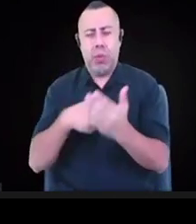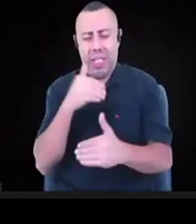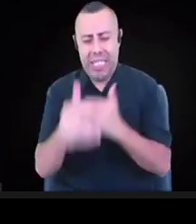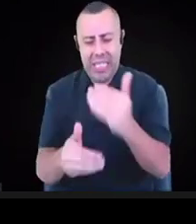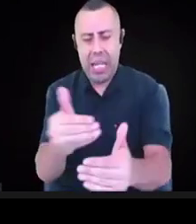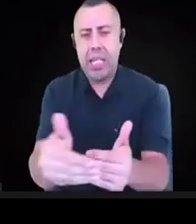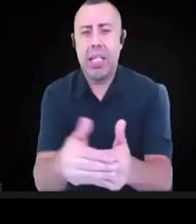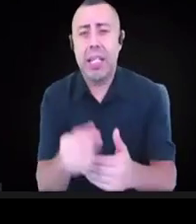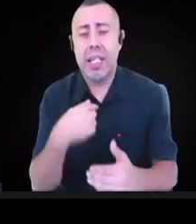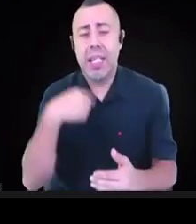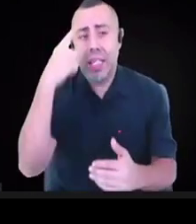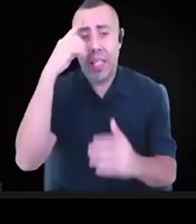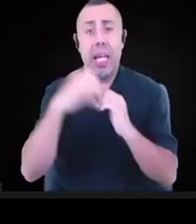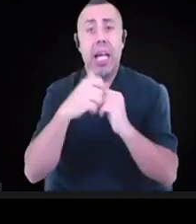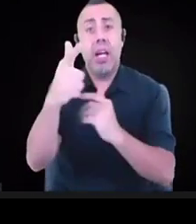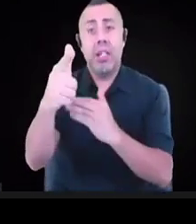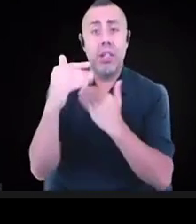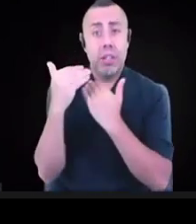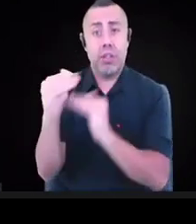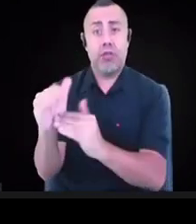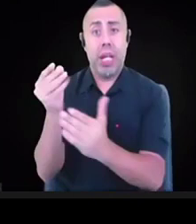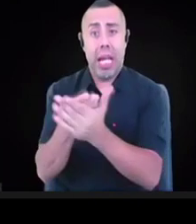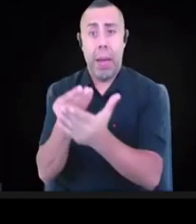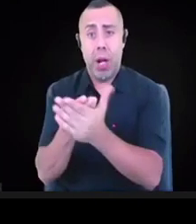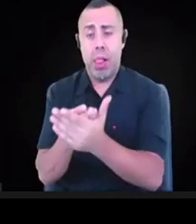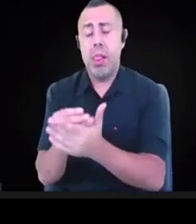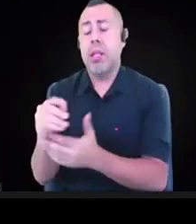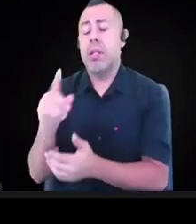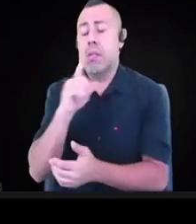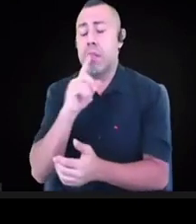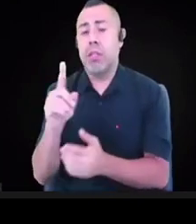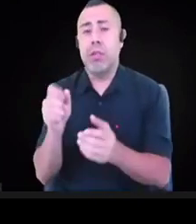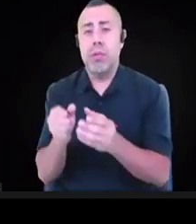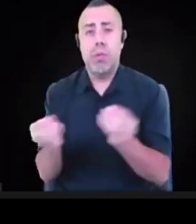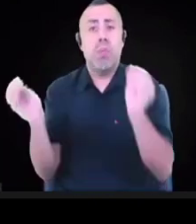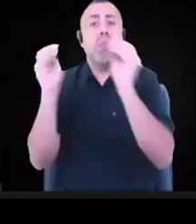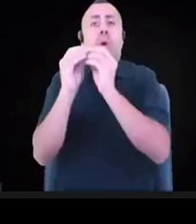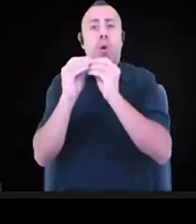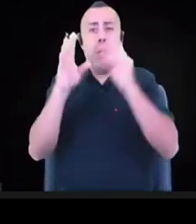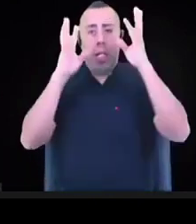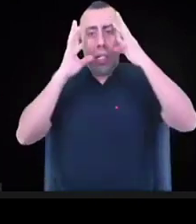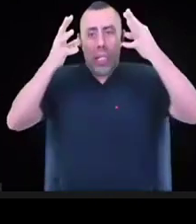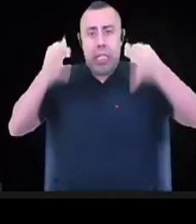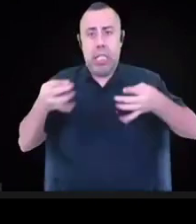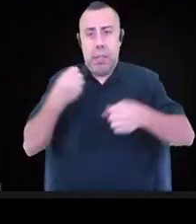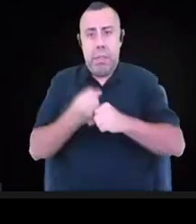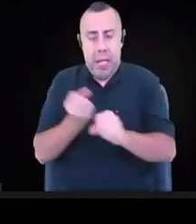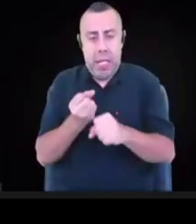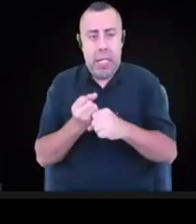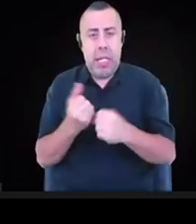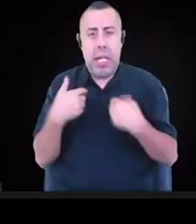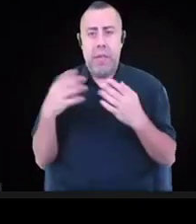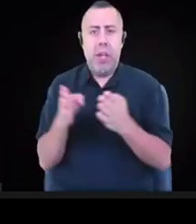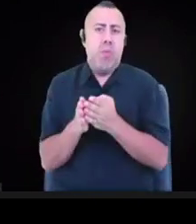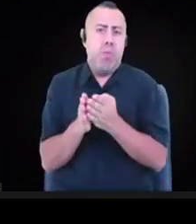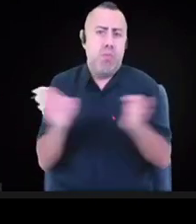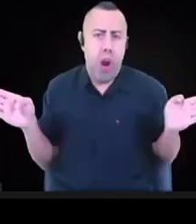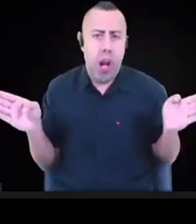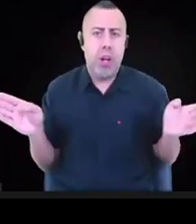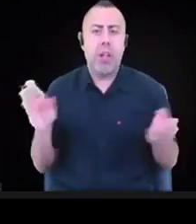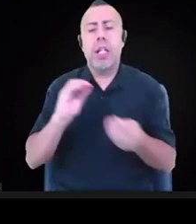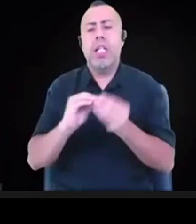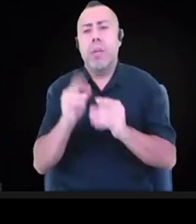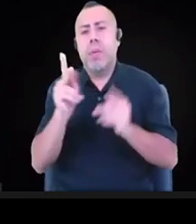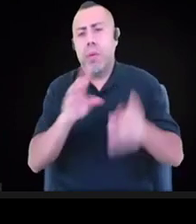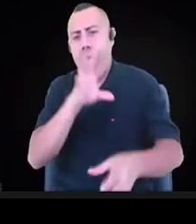expanding decision-making, having broader folks who are involved, and particularly being explicit about